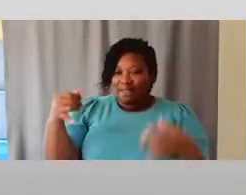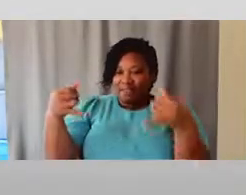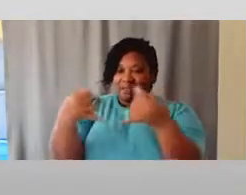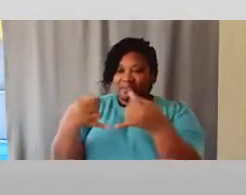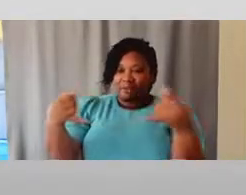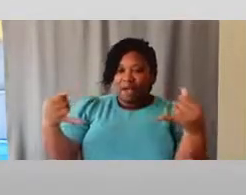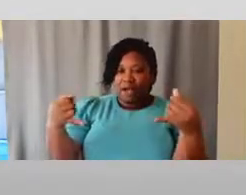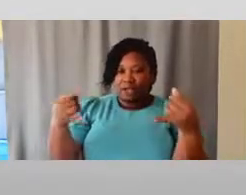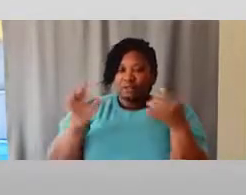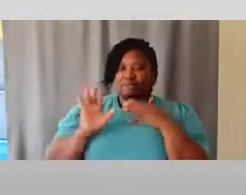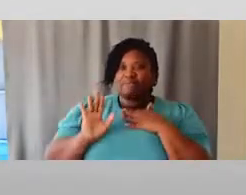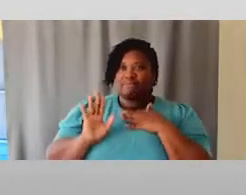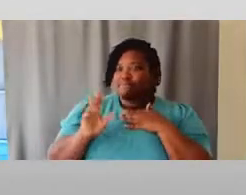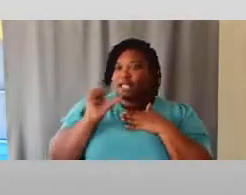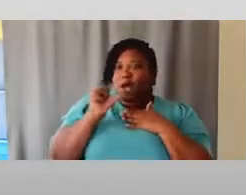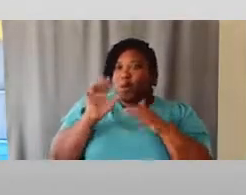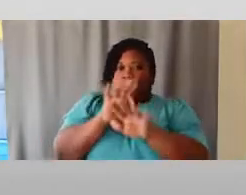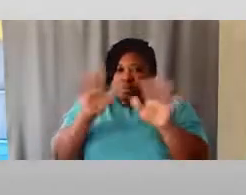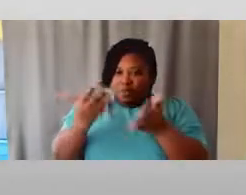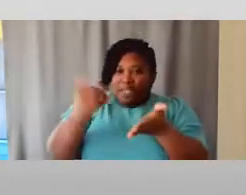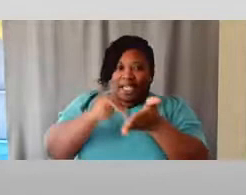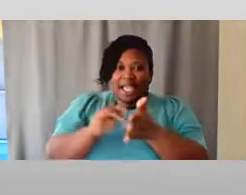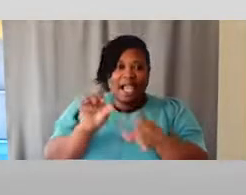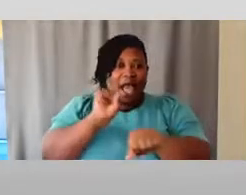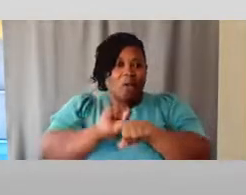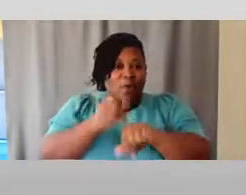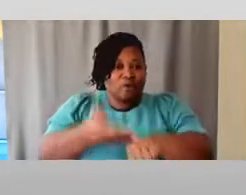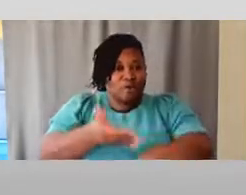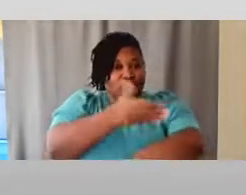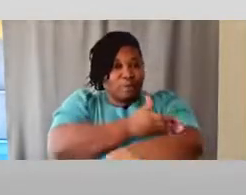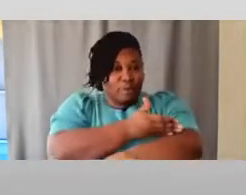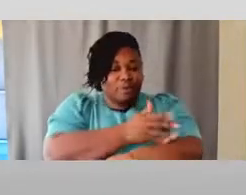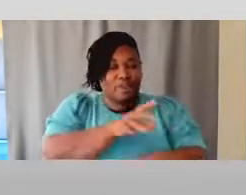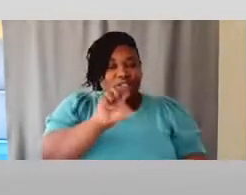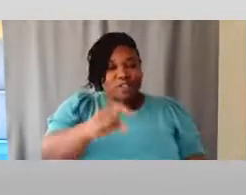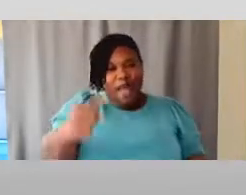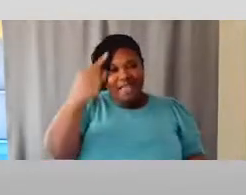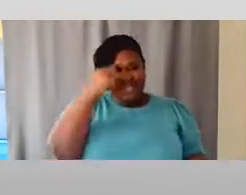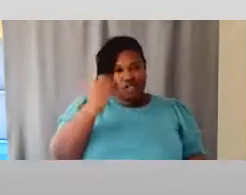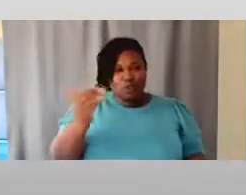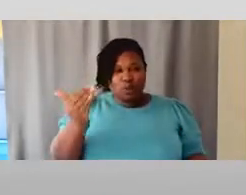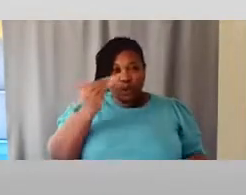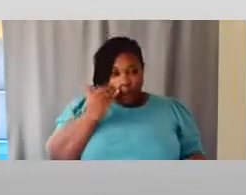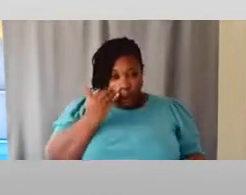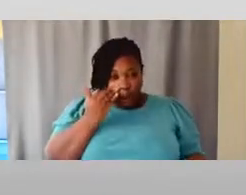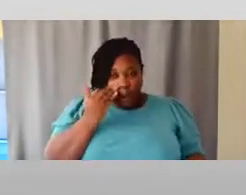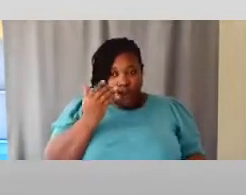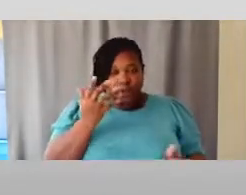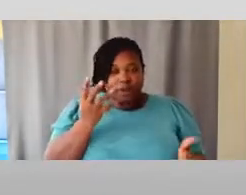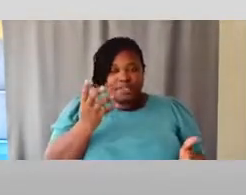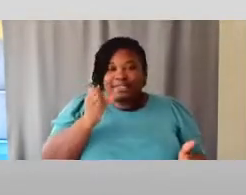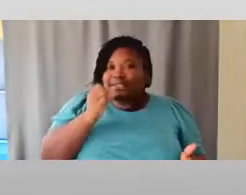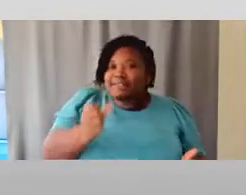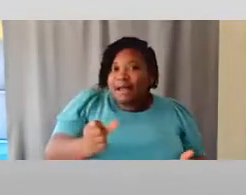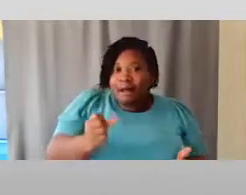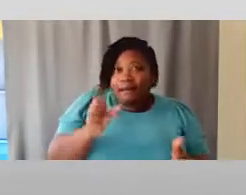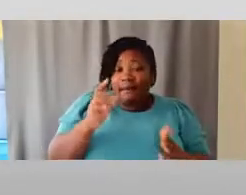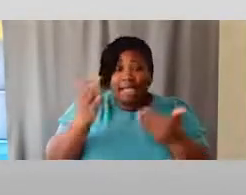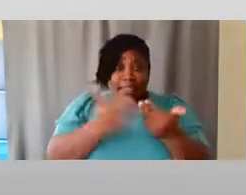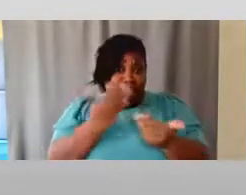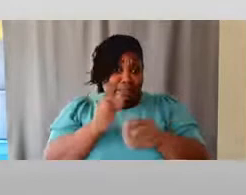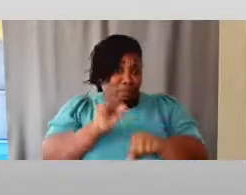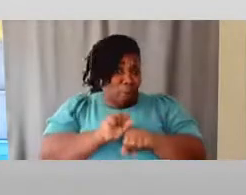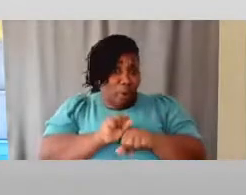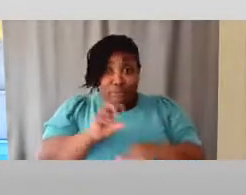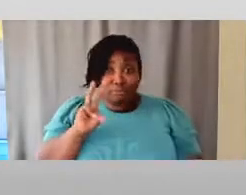You know, I won't do it again. I work to do better. And so I think it's also being cognizant that it's not necessarily easy work